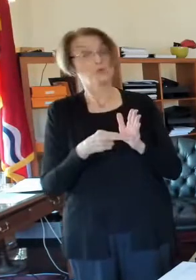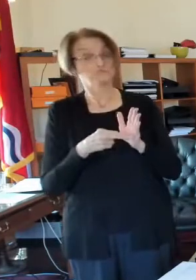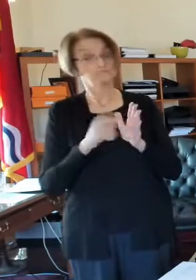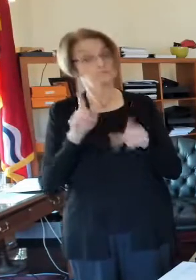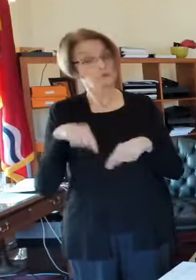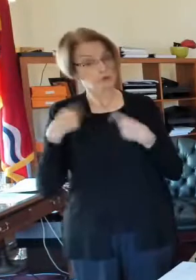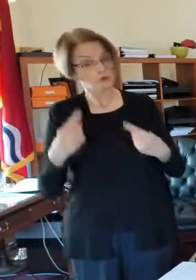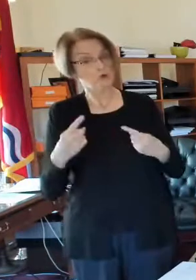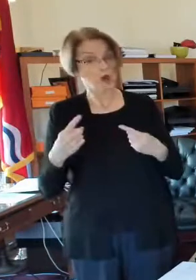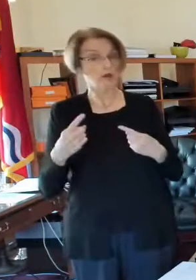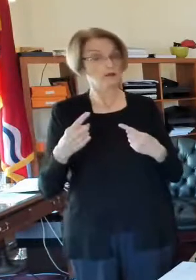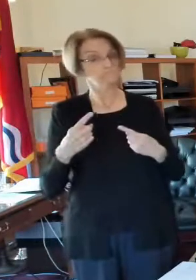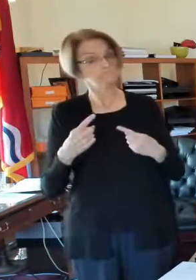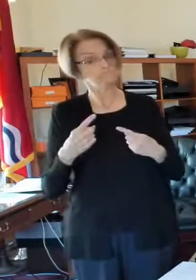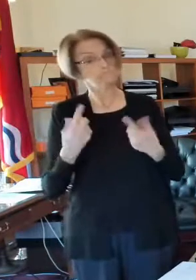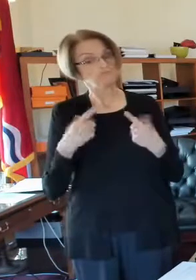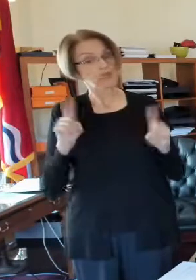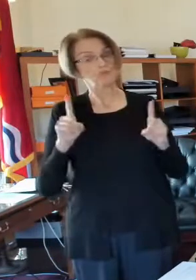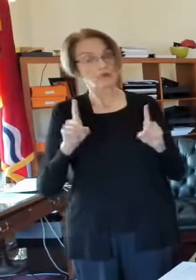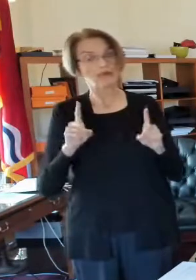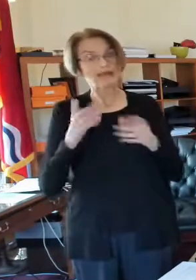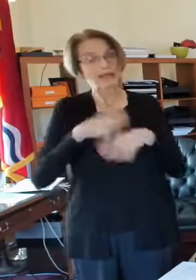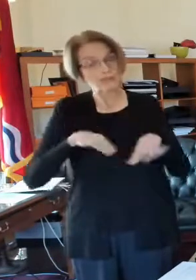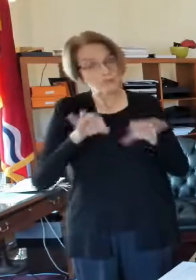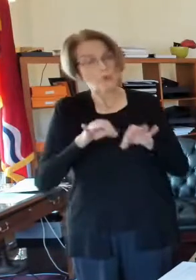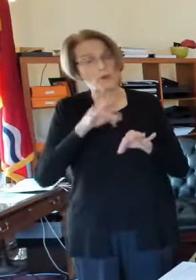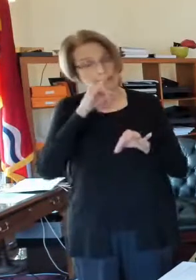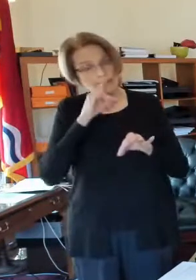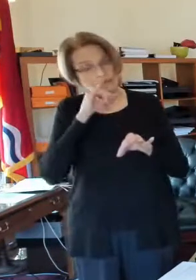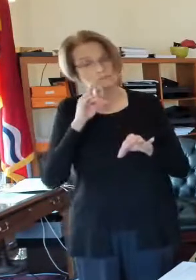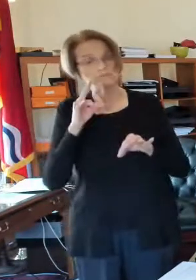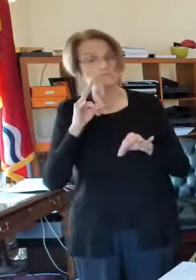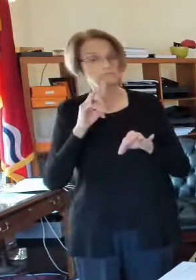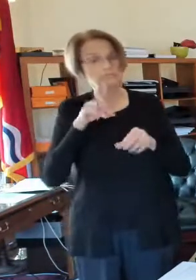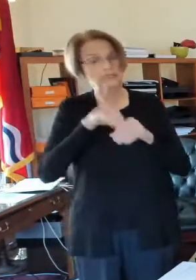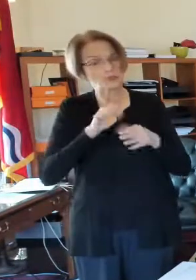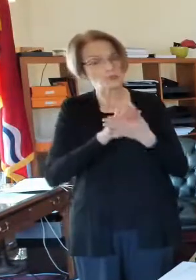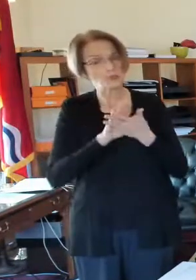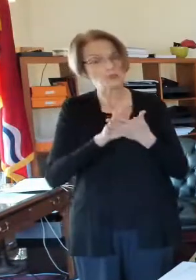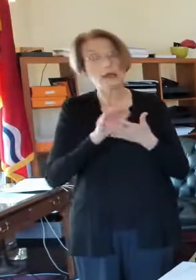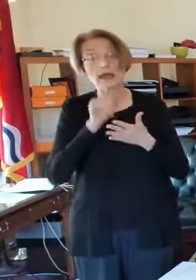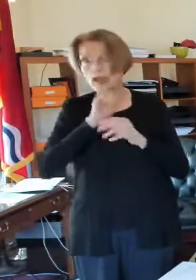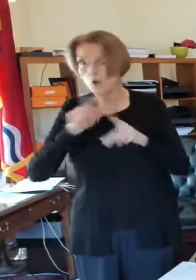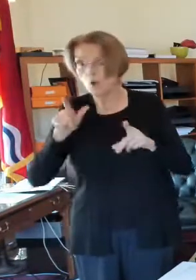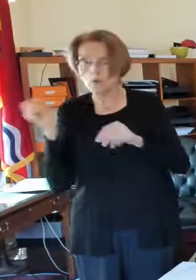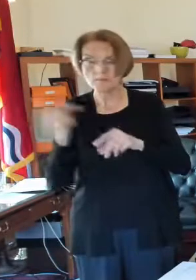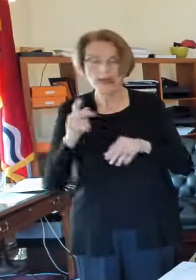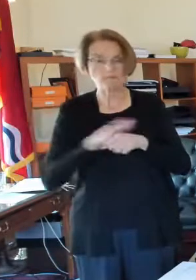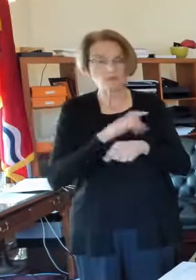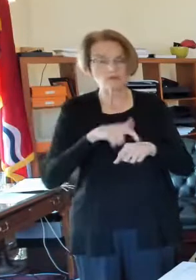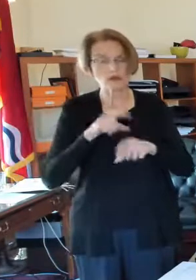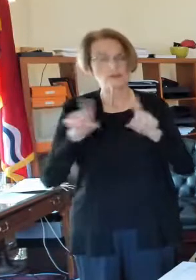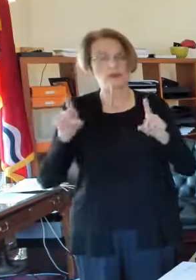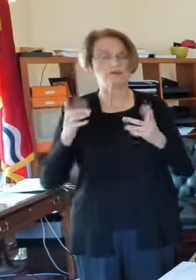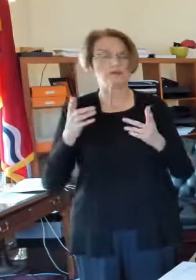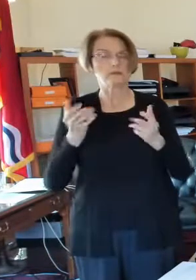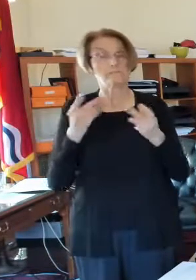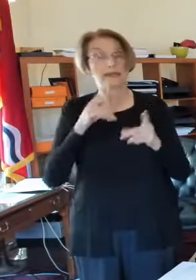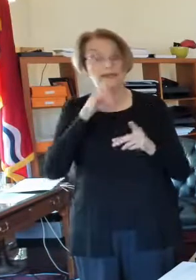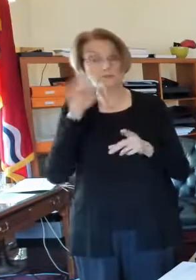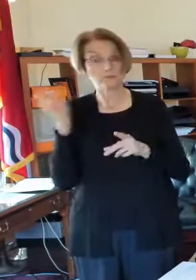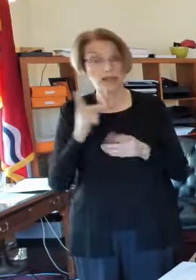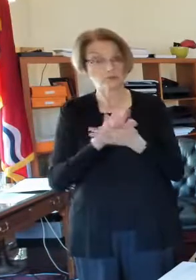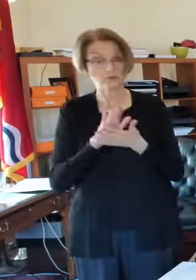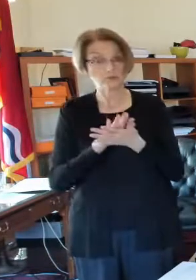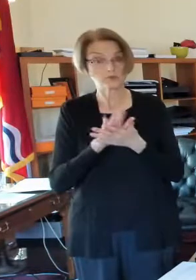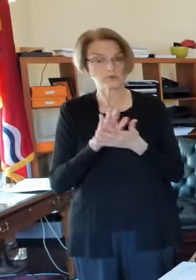kids to be in school. Not everyone's back in school full time yet, but many kids are in school. And as you know, I started